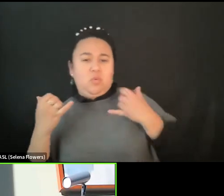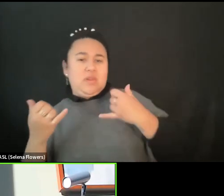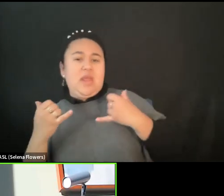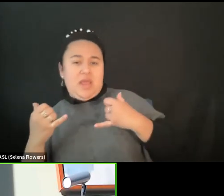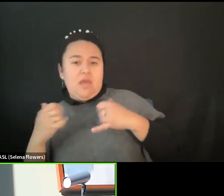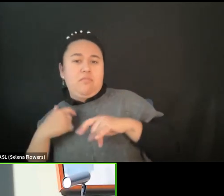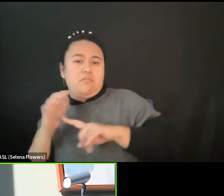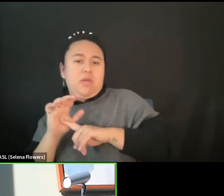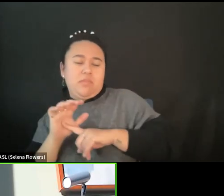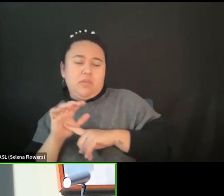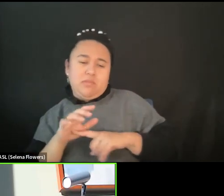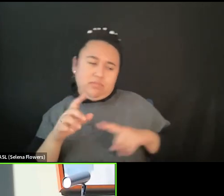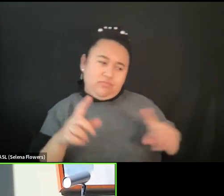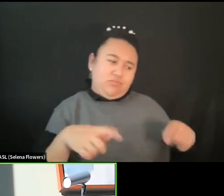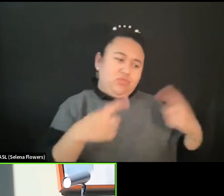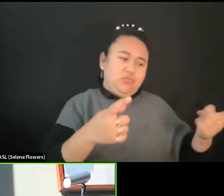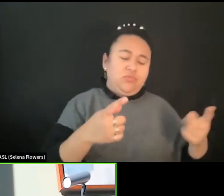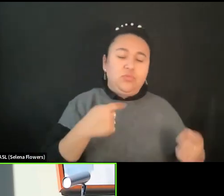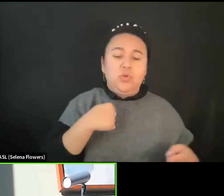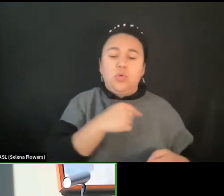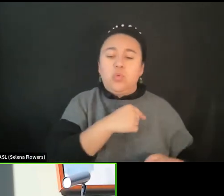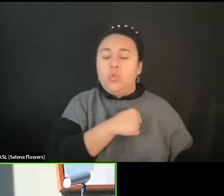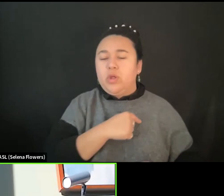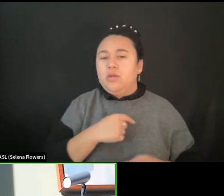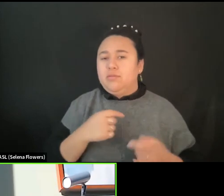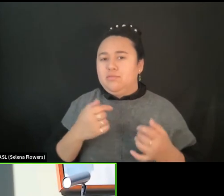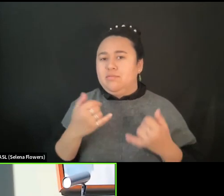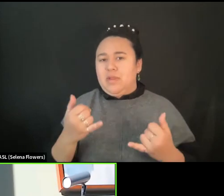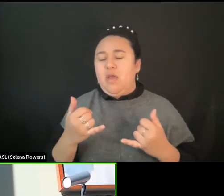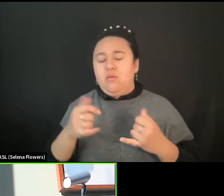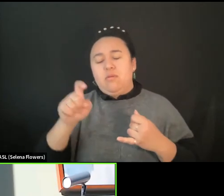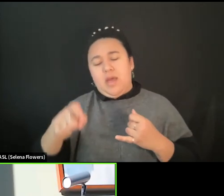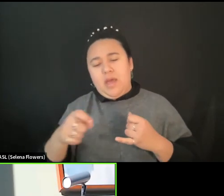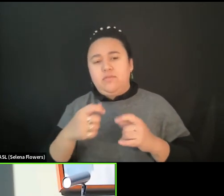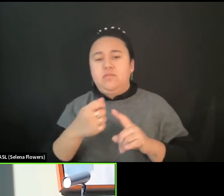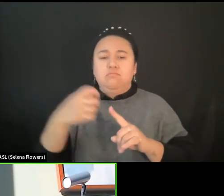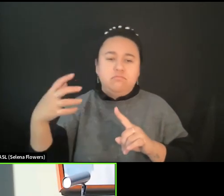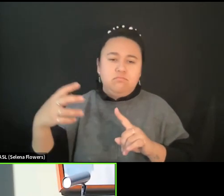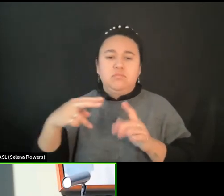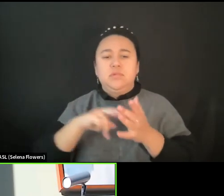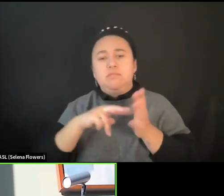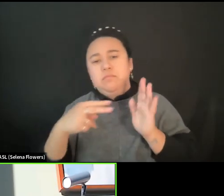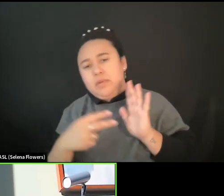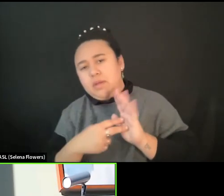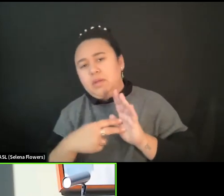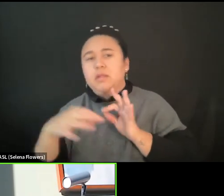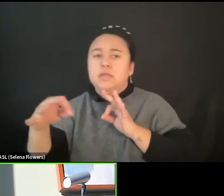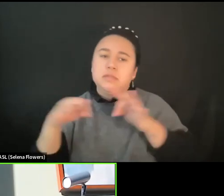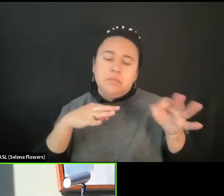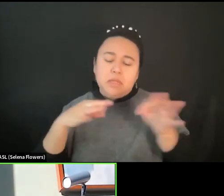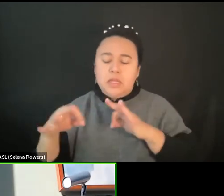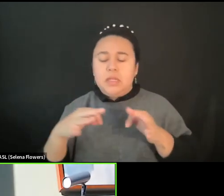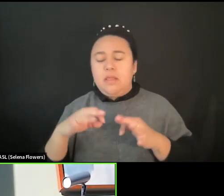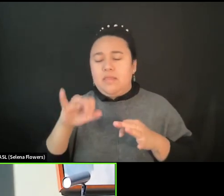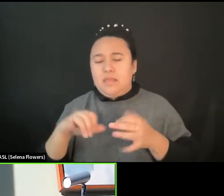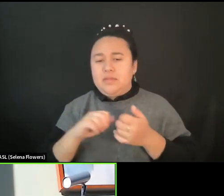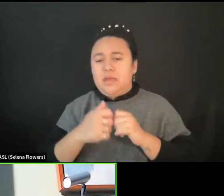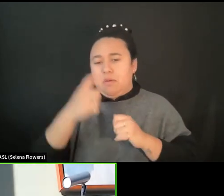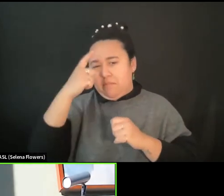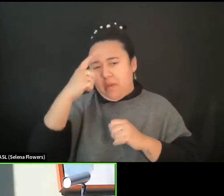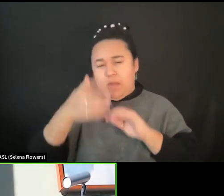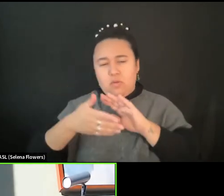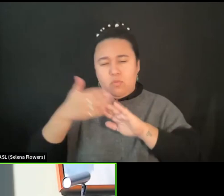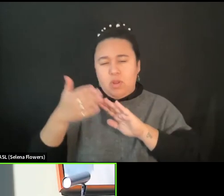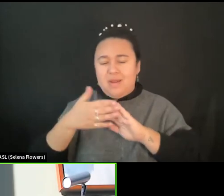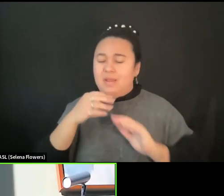business of defining, and that's the only way our brains work. I tend to remind myself that I'm not really interested in doing